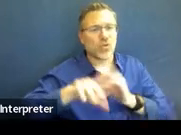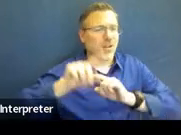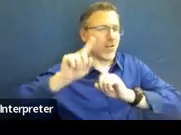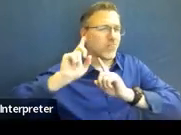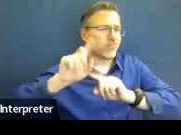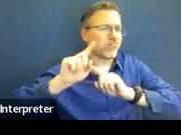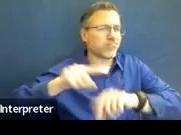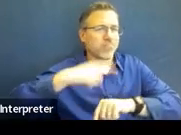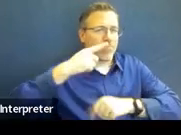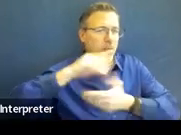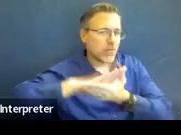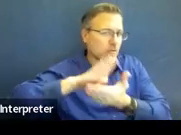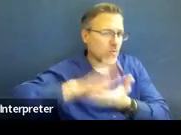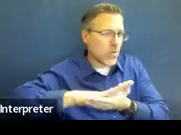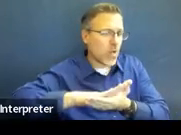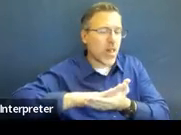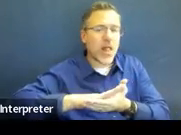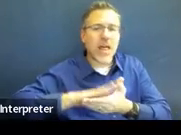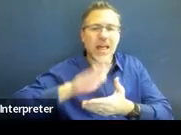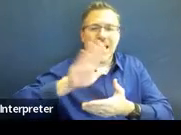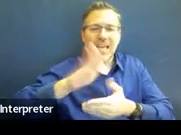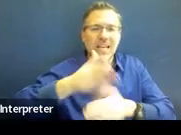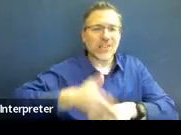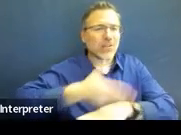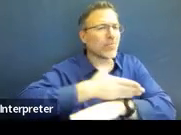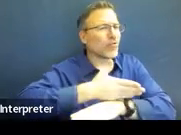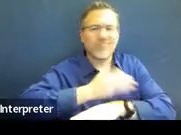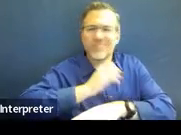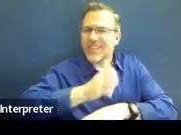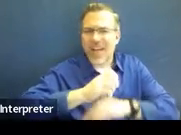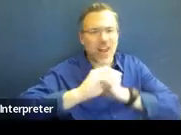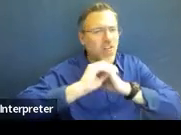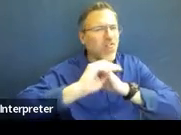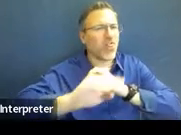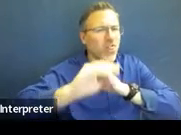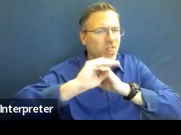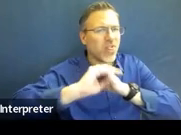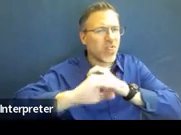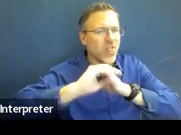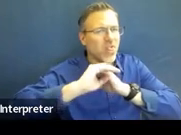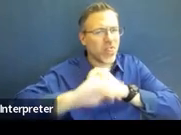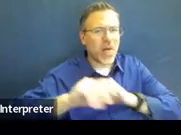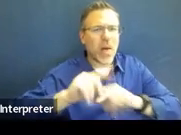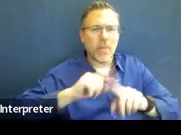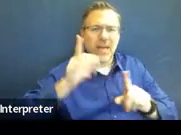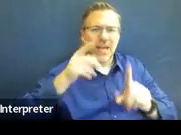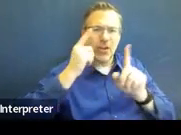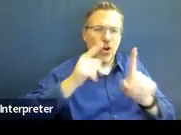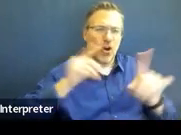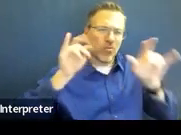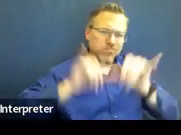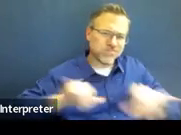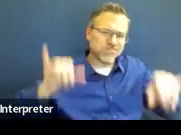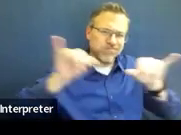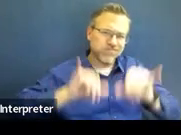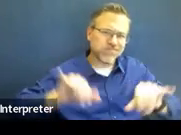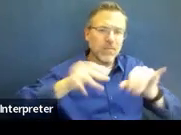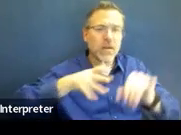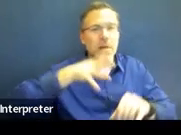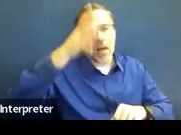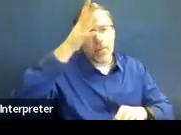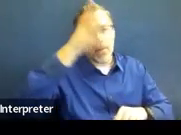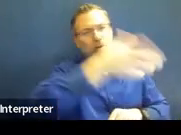He was not making progress from year to year. He had the same goals from year to year. The parents pulled him out from the public school,